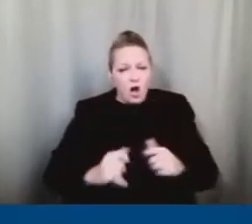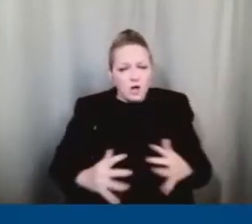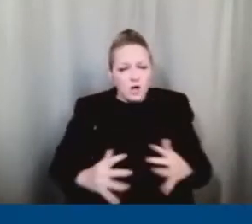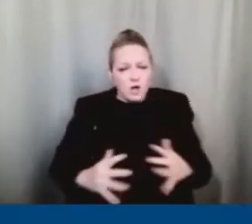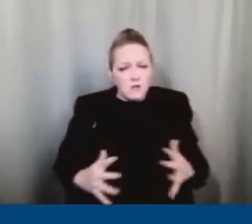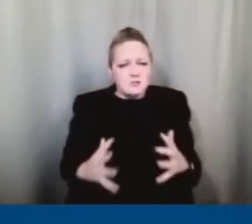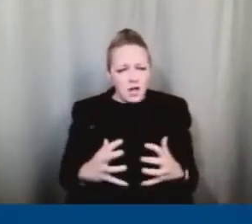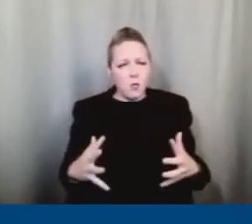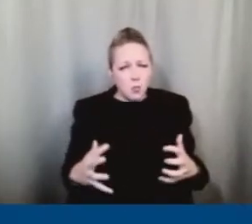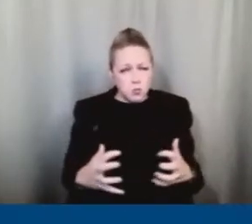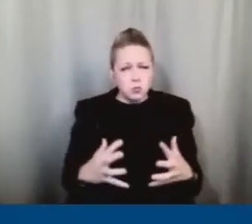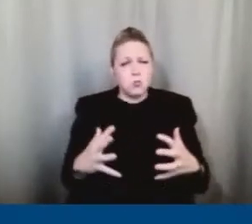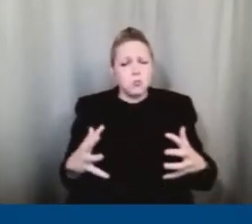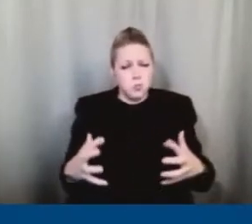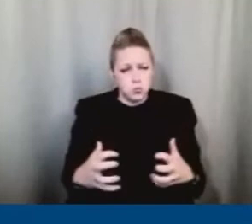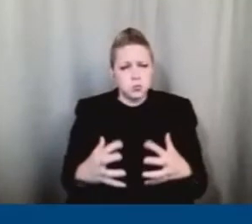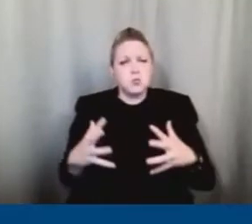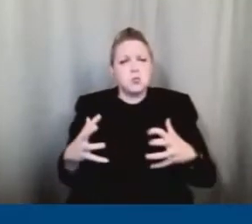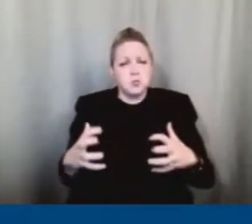transition?